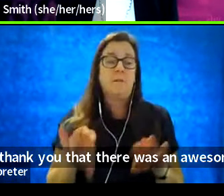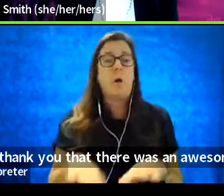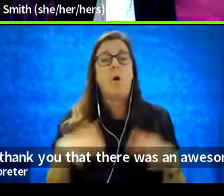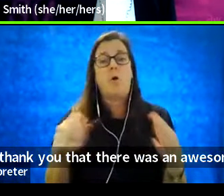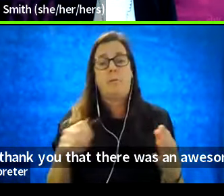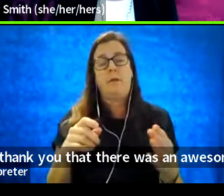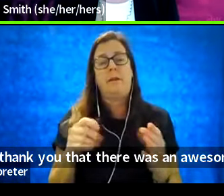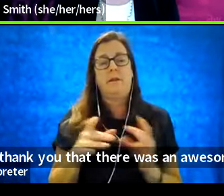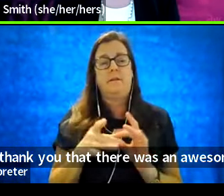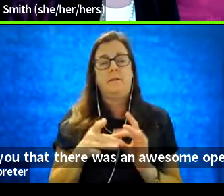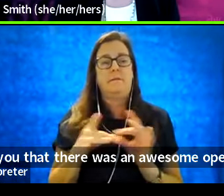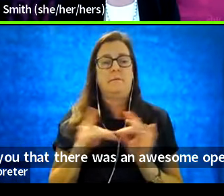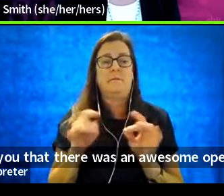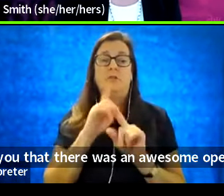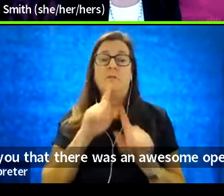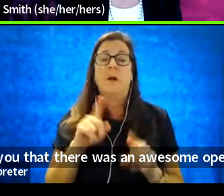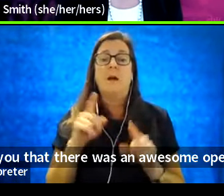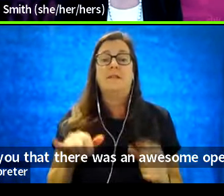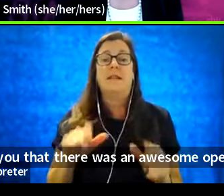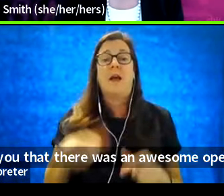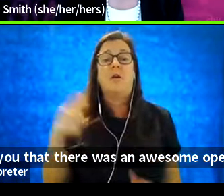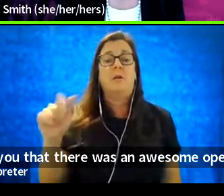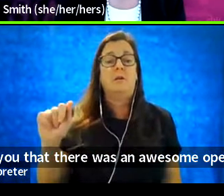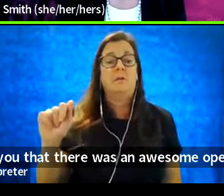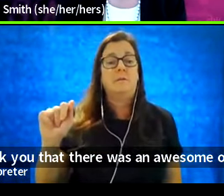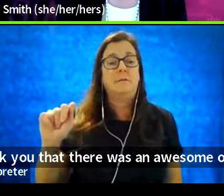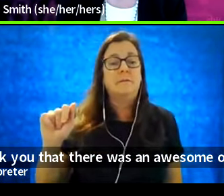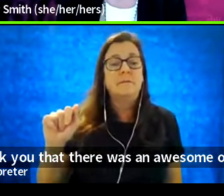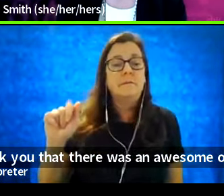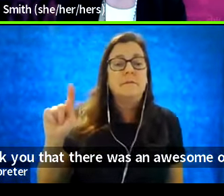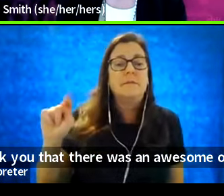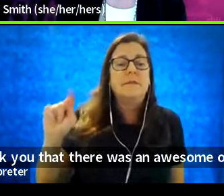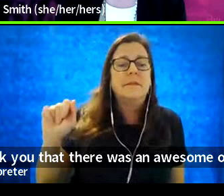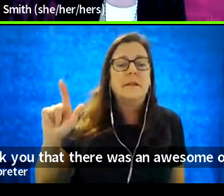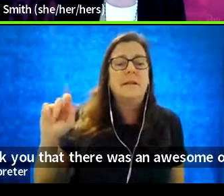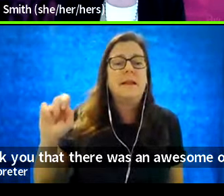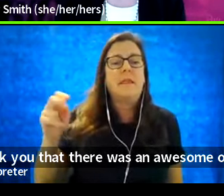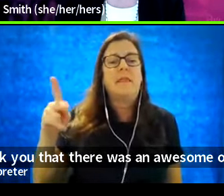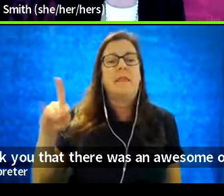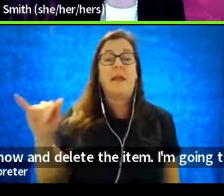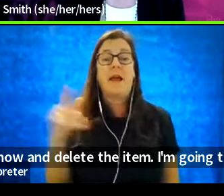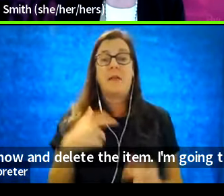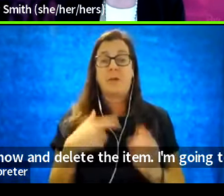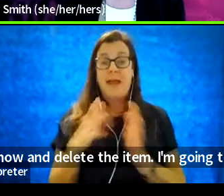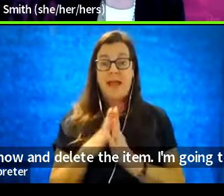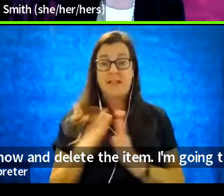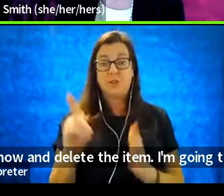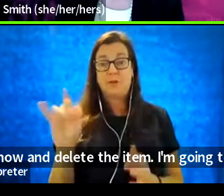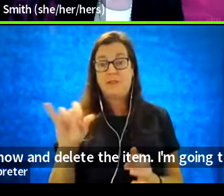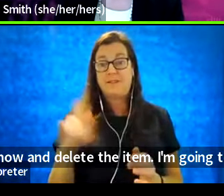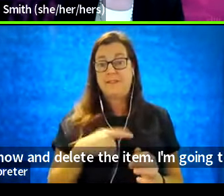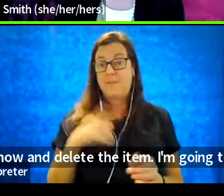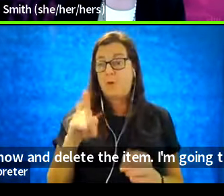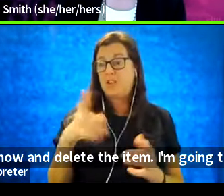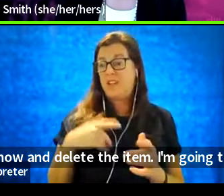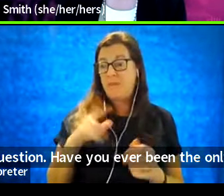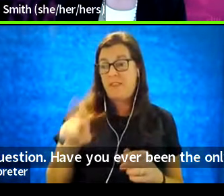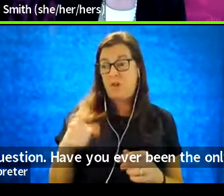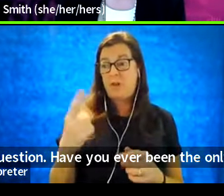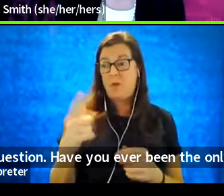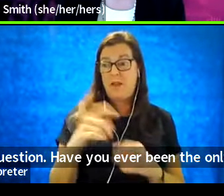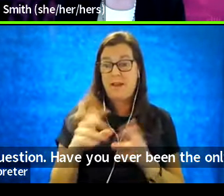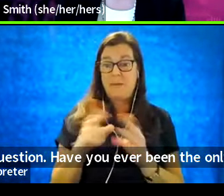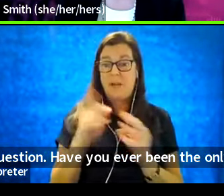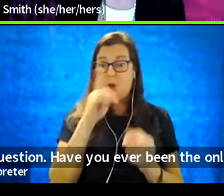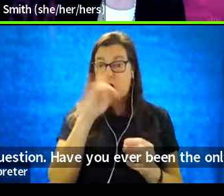So, I'm going to turn now. And, Talithia, I'm going to ask you the same question. Have you ever been the only one in a meeting who looked like